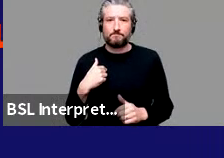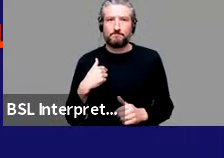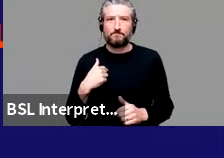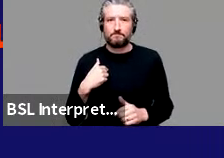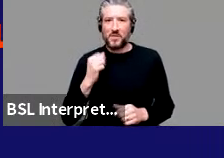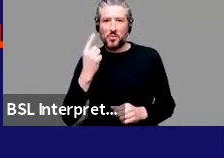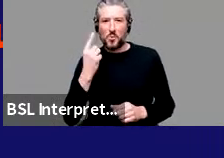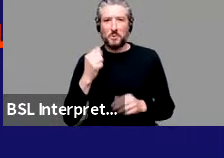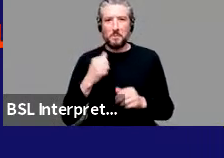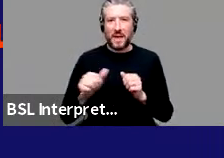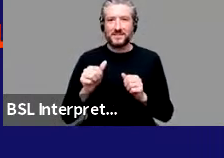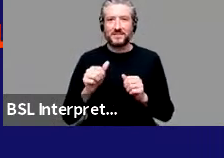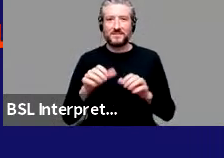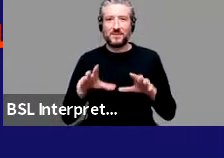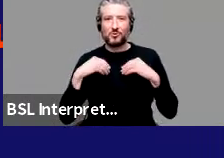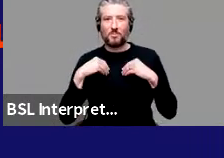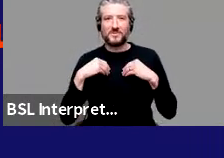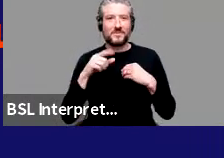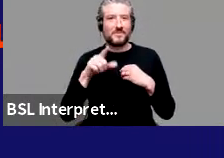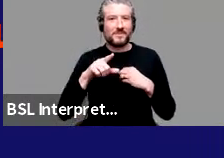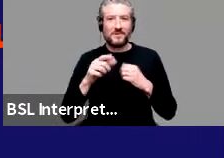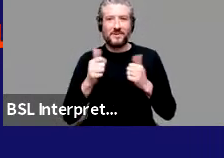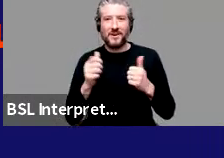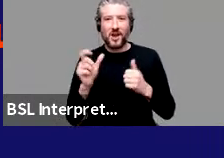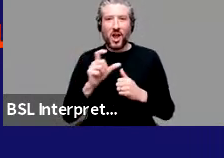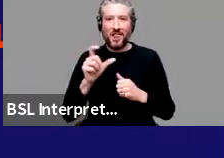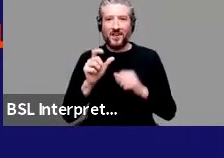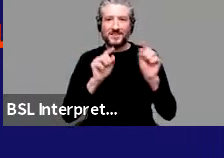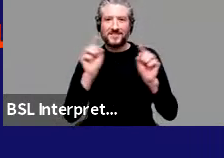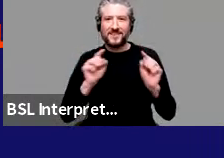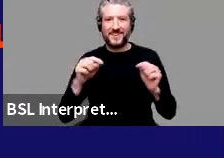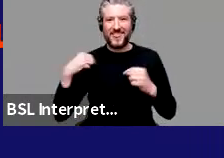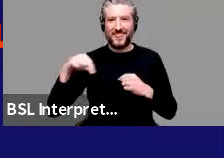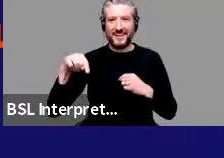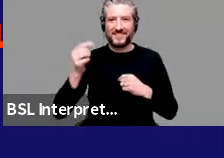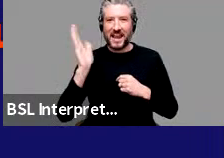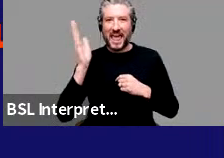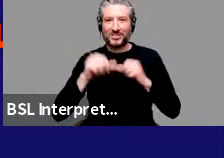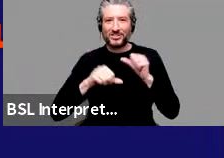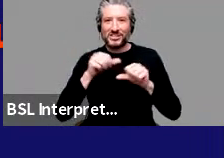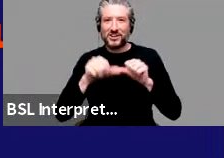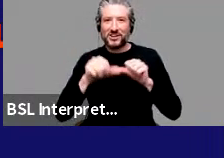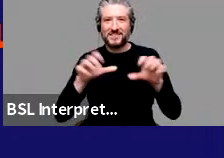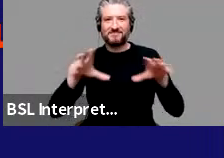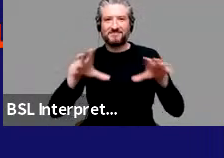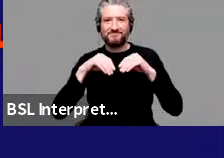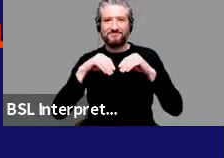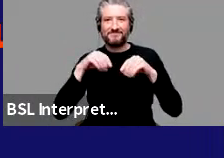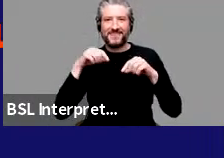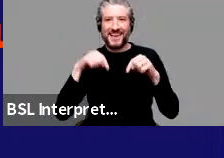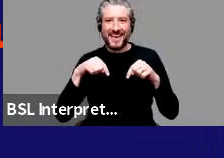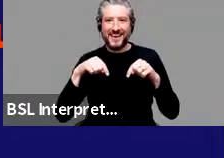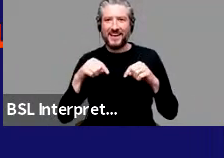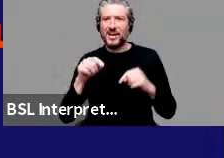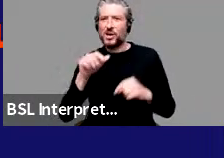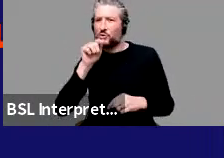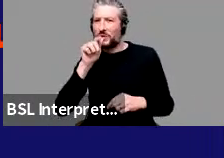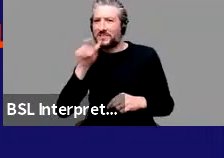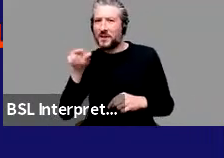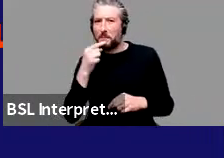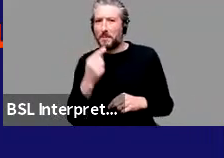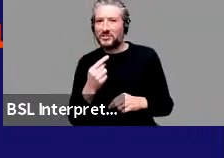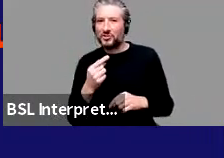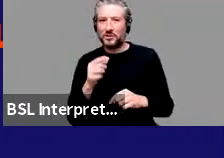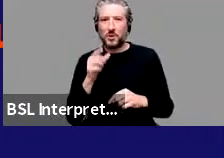wonderful colors that, that were chosen for this, um, series. Someone on Twitter said, uh, they're rockstar colors. And I thought, okay,